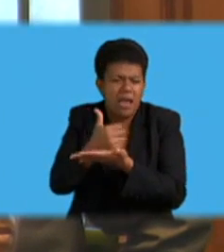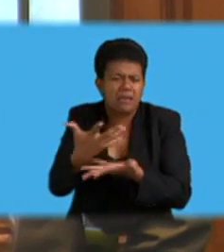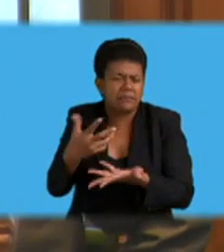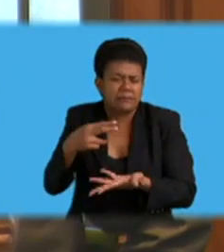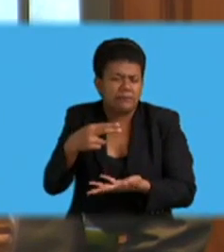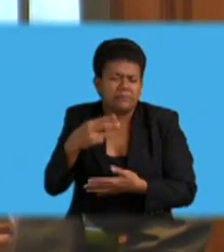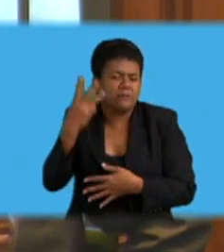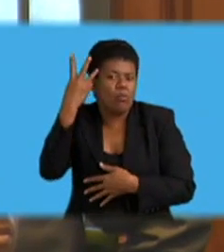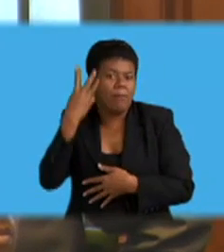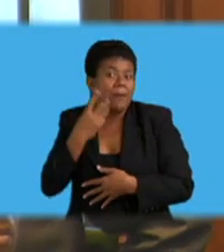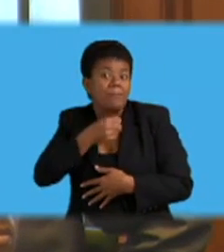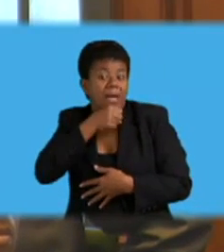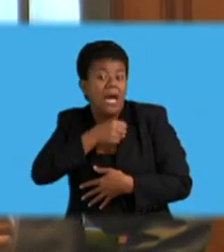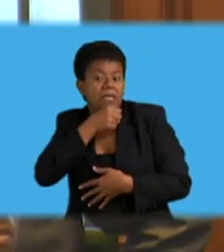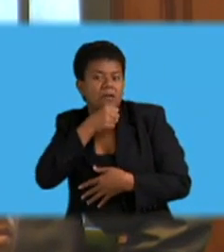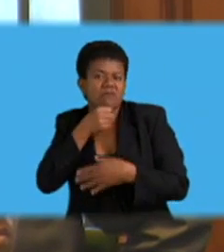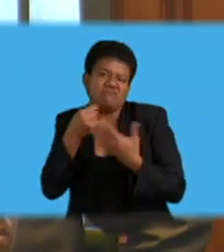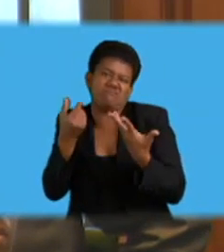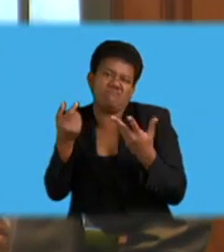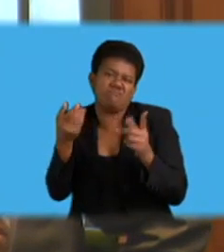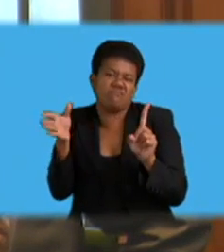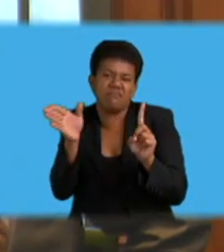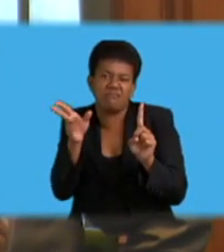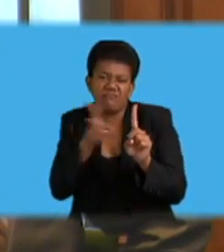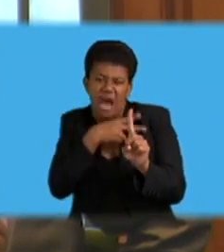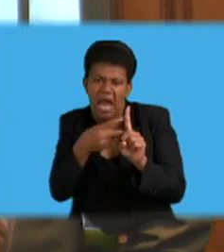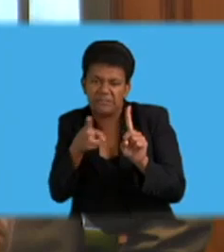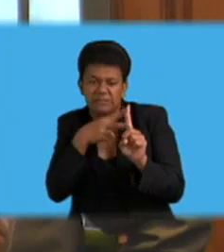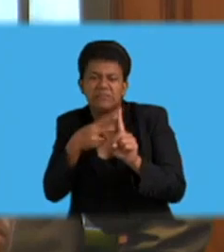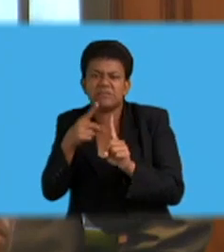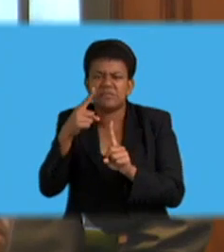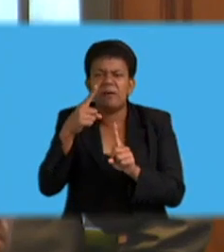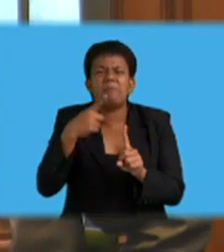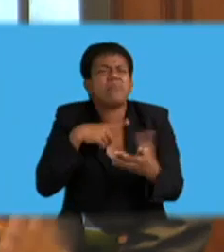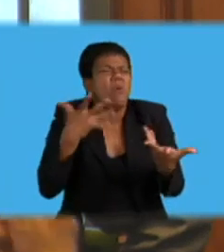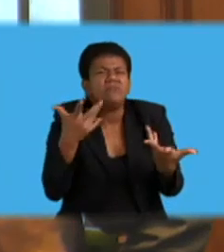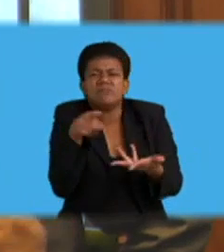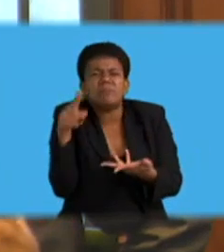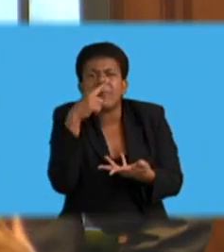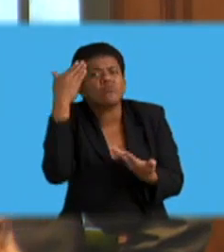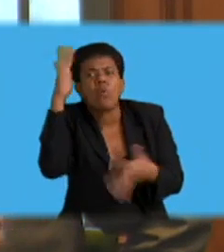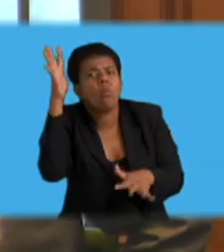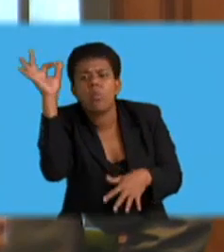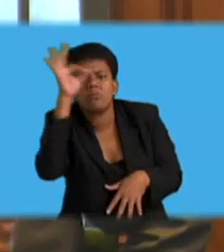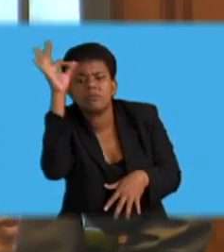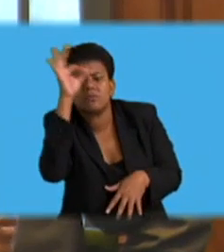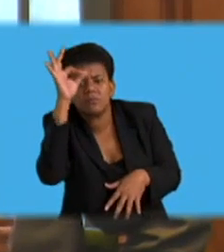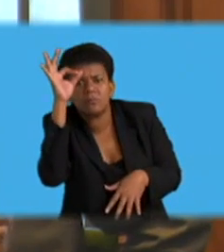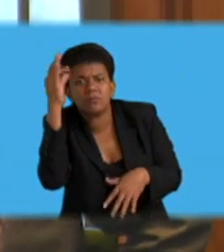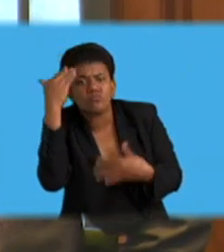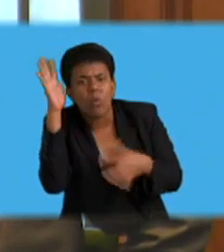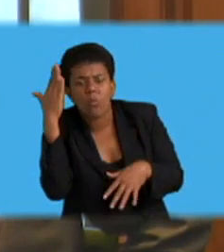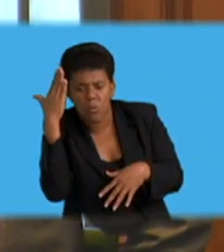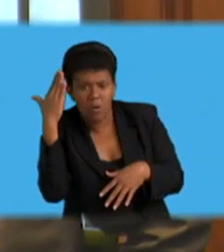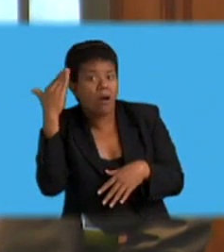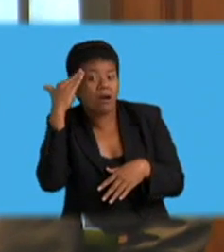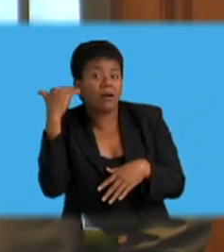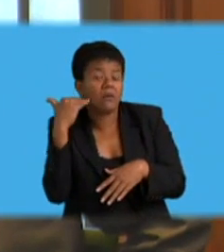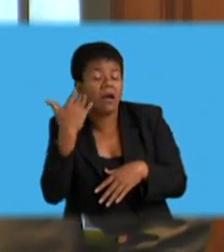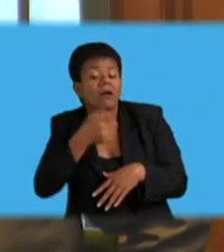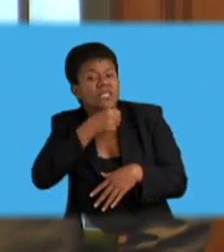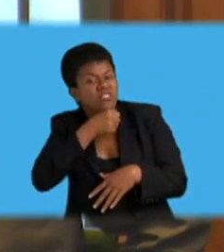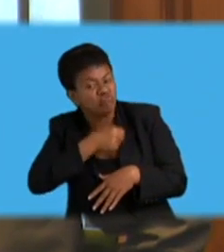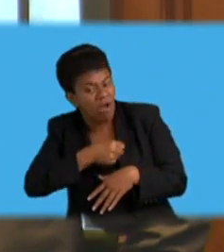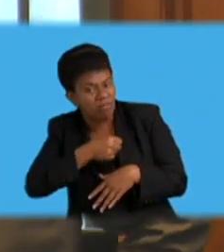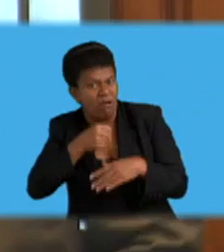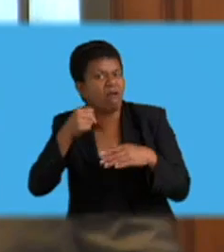gender equality or being educated in regards to gender inequality. In regards to, because